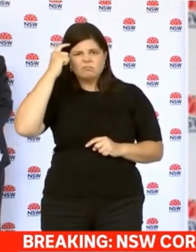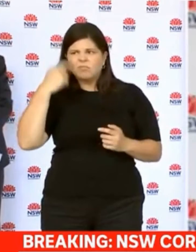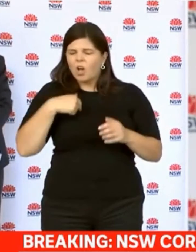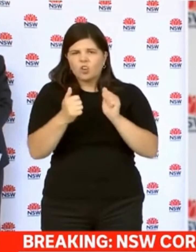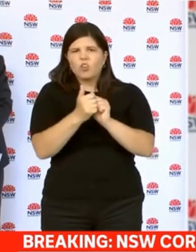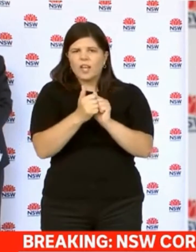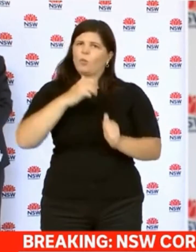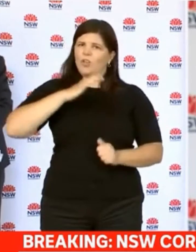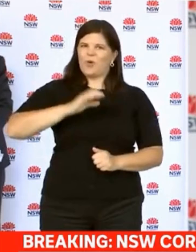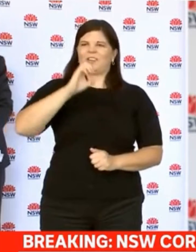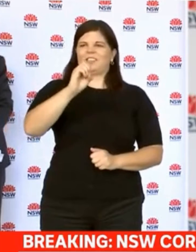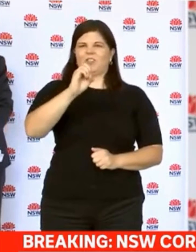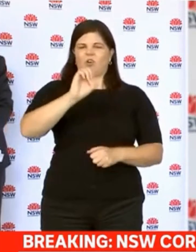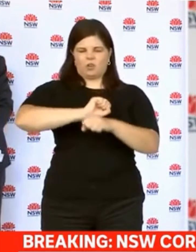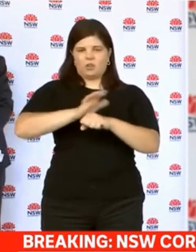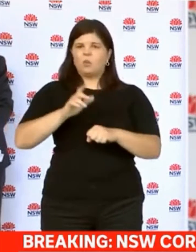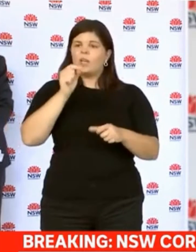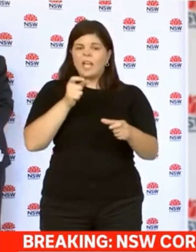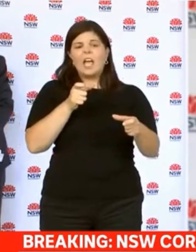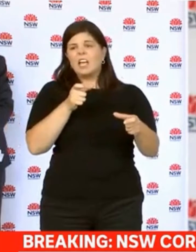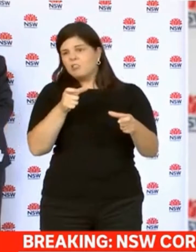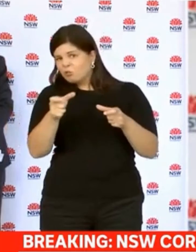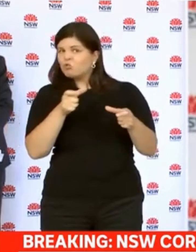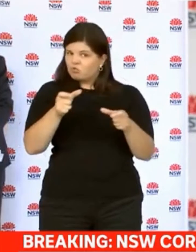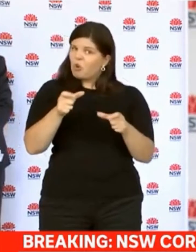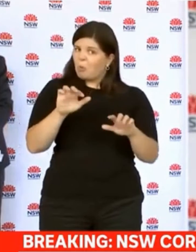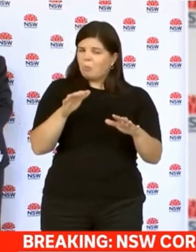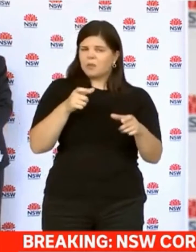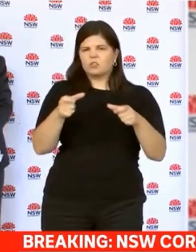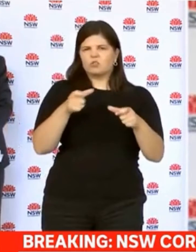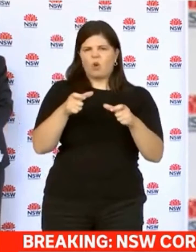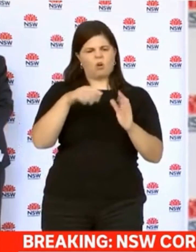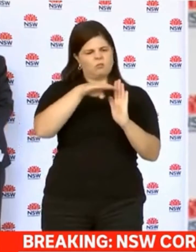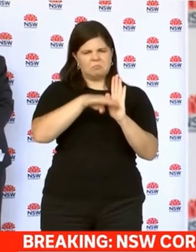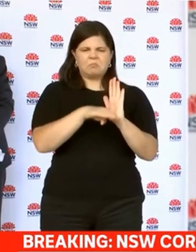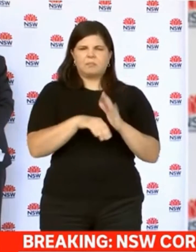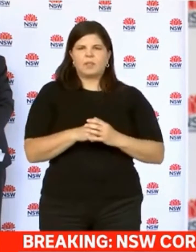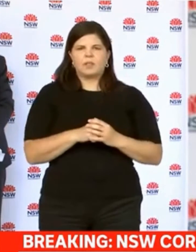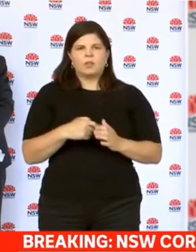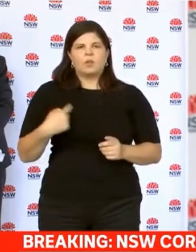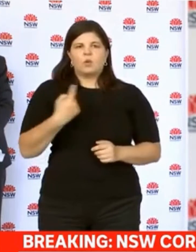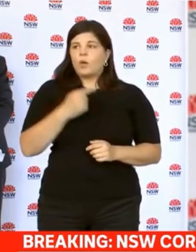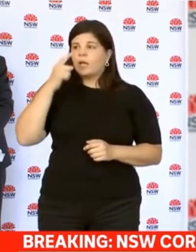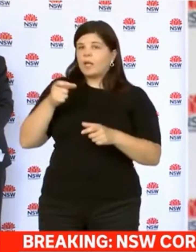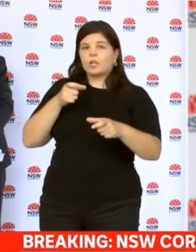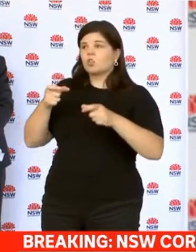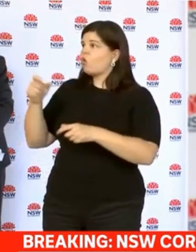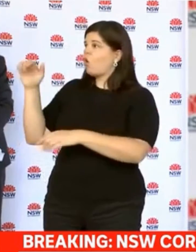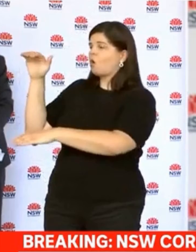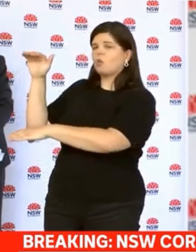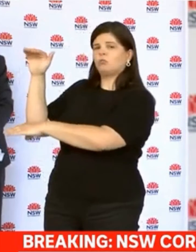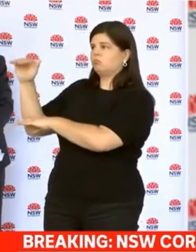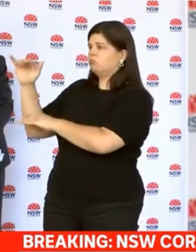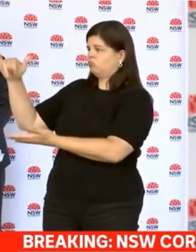logical, because that's what we can control to an extent through public policy. We can't control the number of people who come back